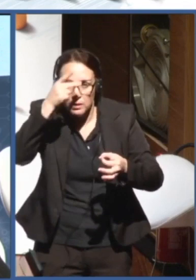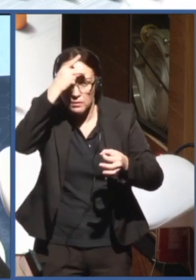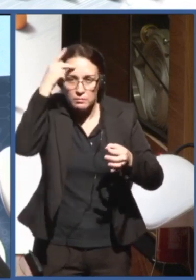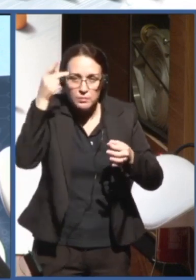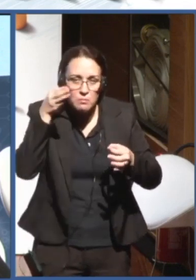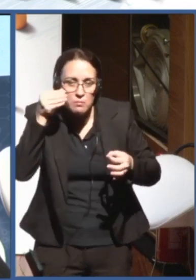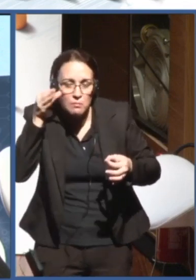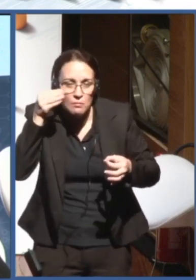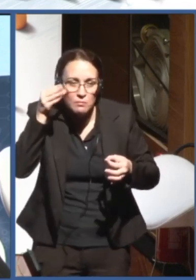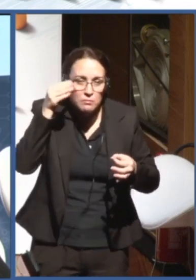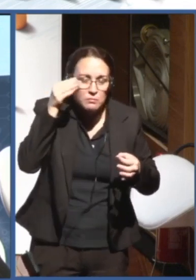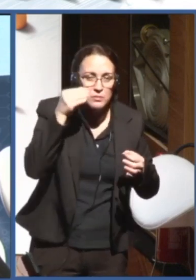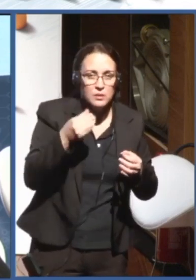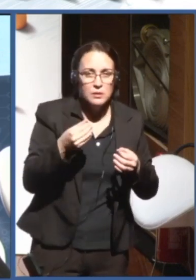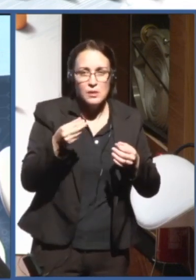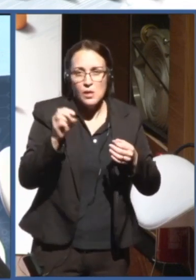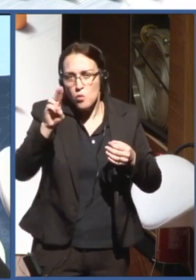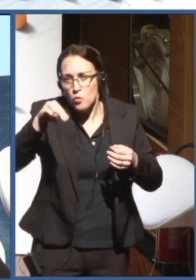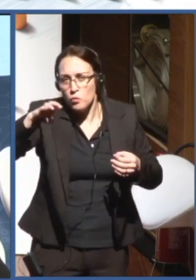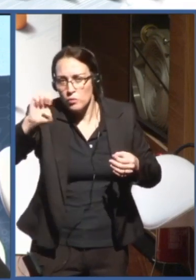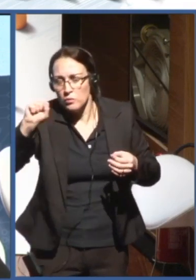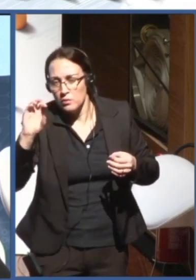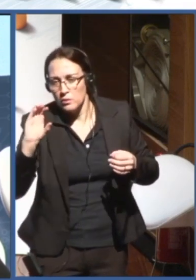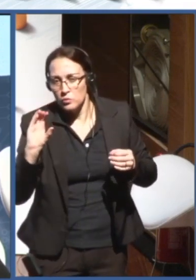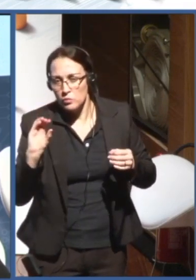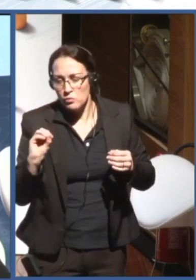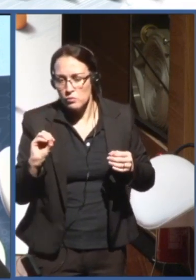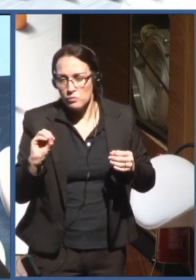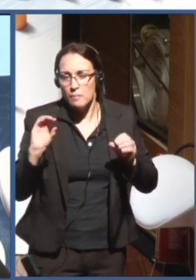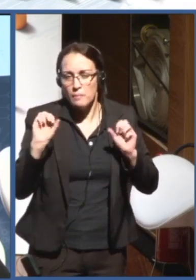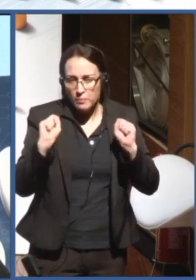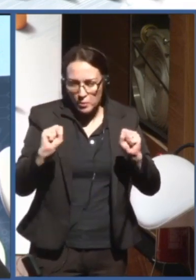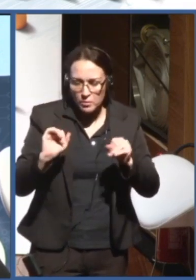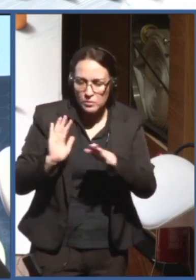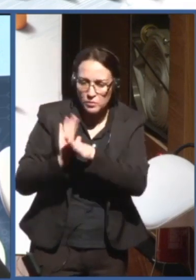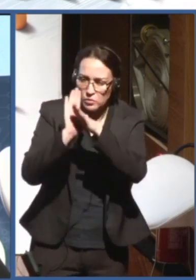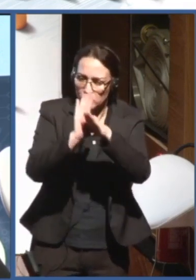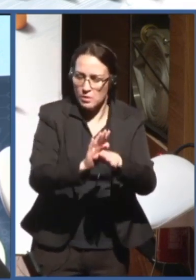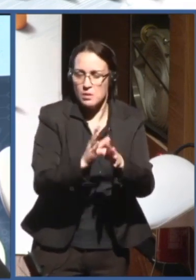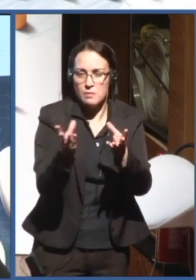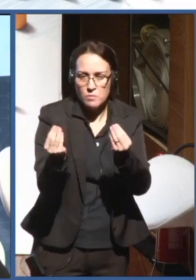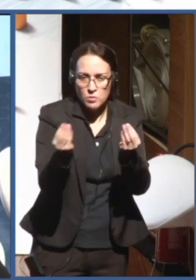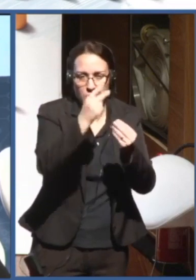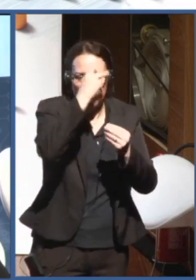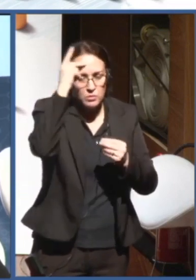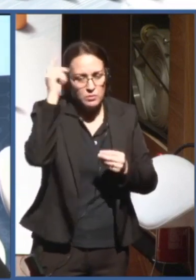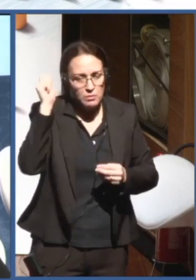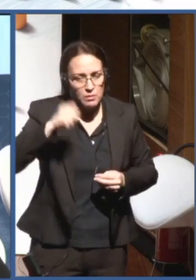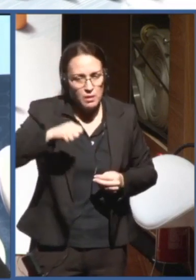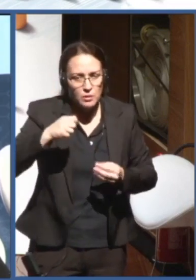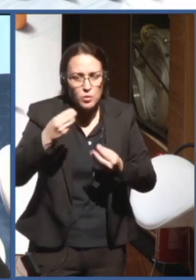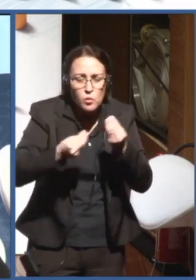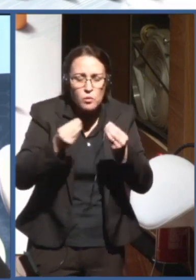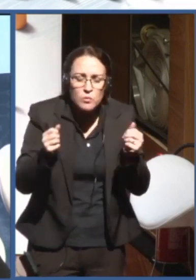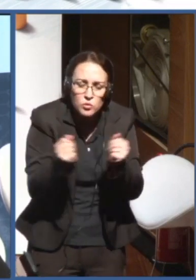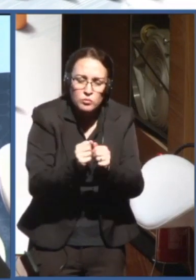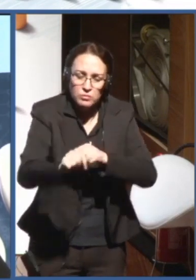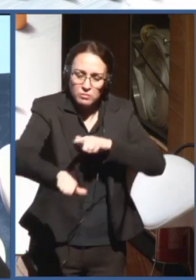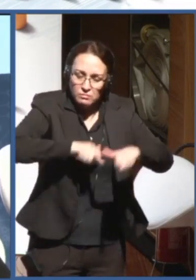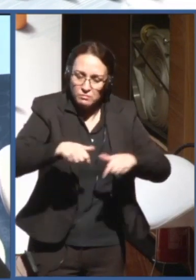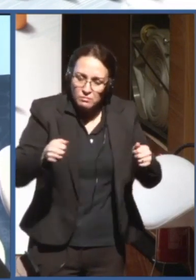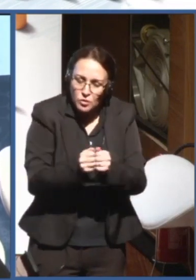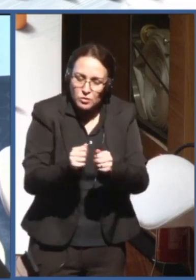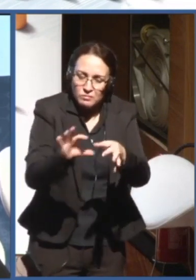Different governments in the region have a role. So how we can work together to make this observatory a global one? We don't need to replicate